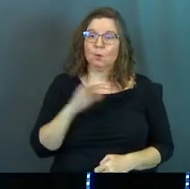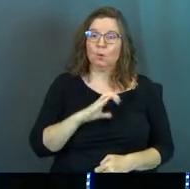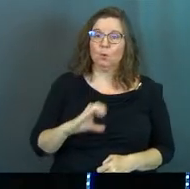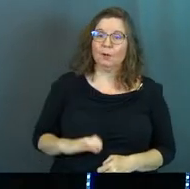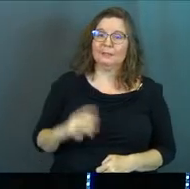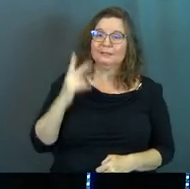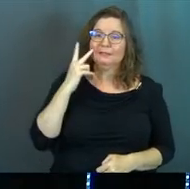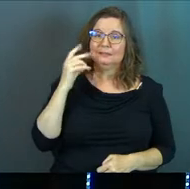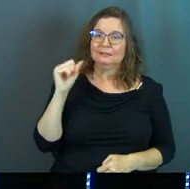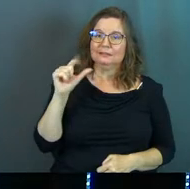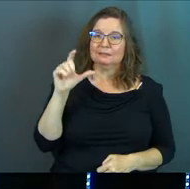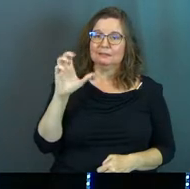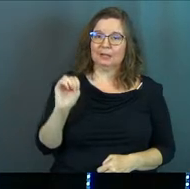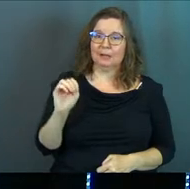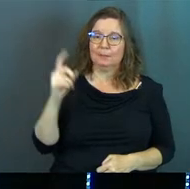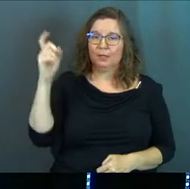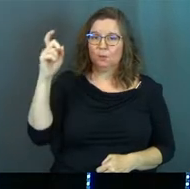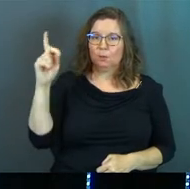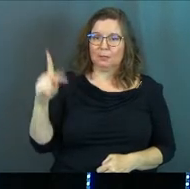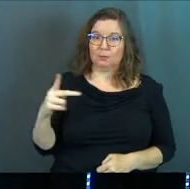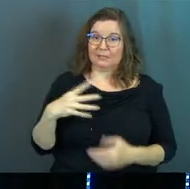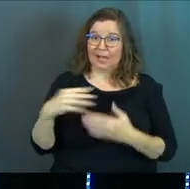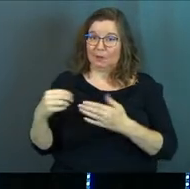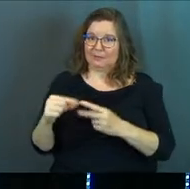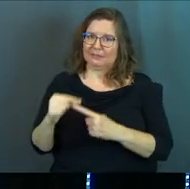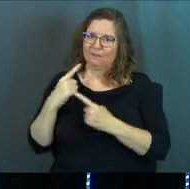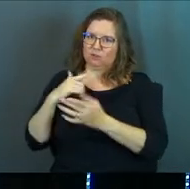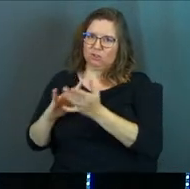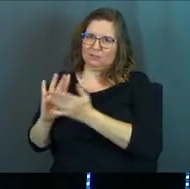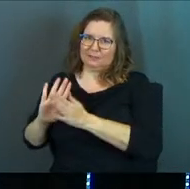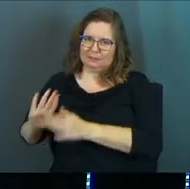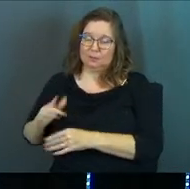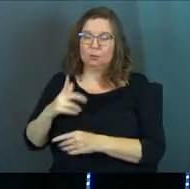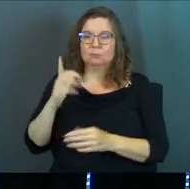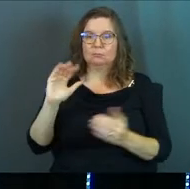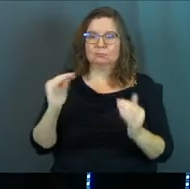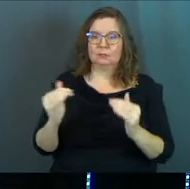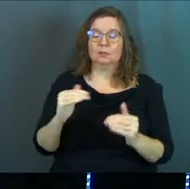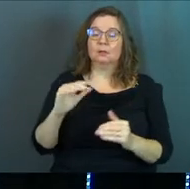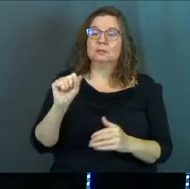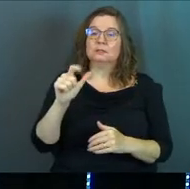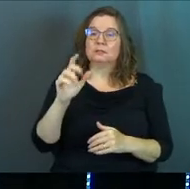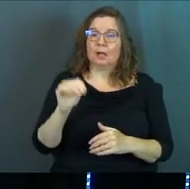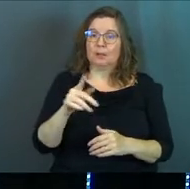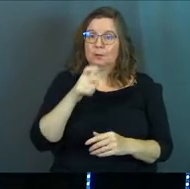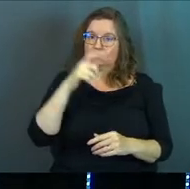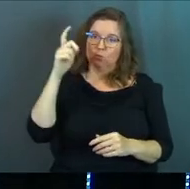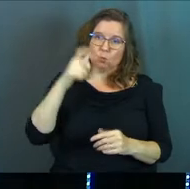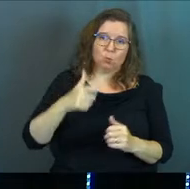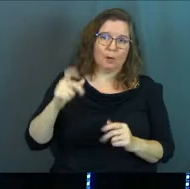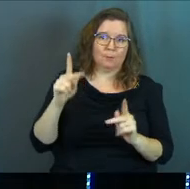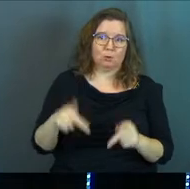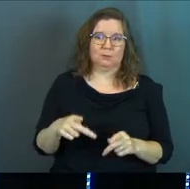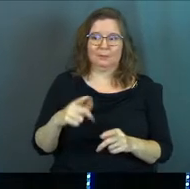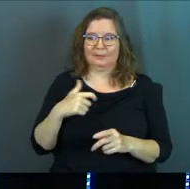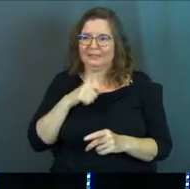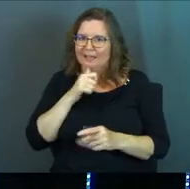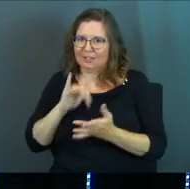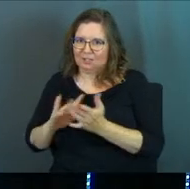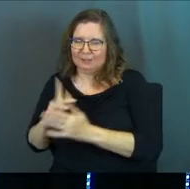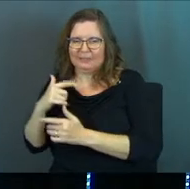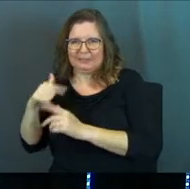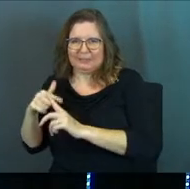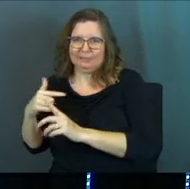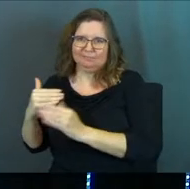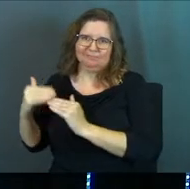Christians see Solomon as the wisest person outside of Jesus who ever lived. And I say outside of Jesus because that's a whole other topic, but